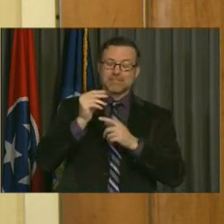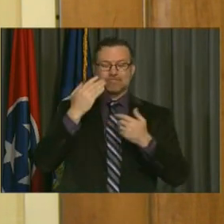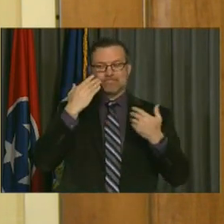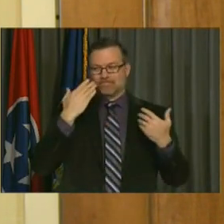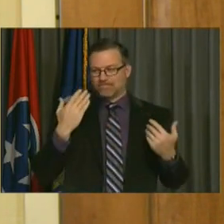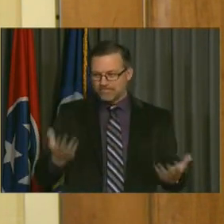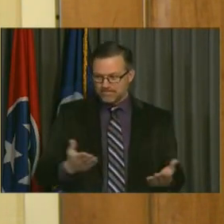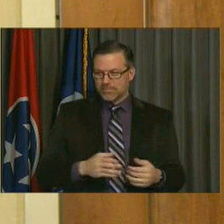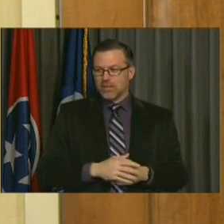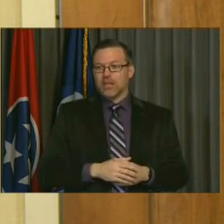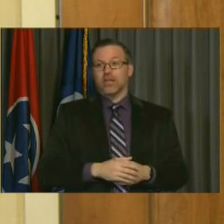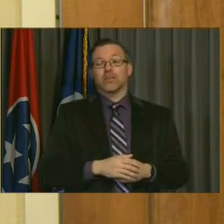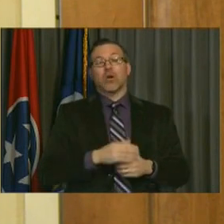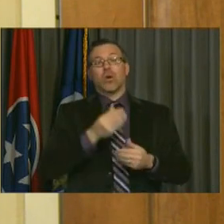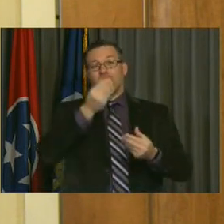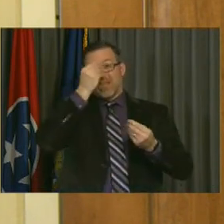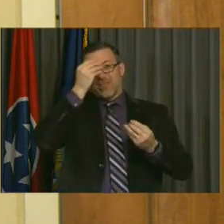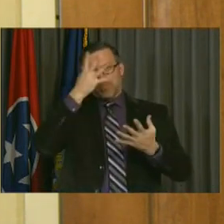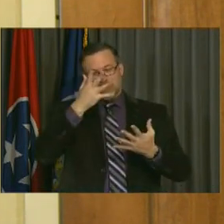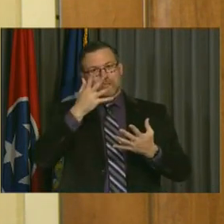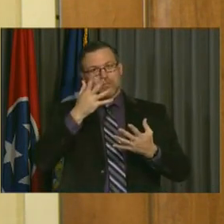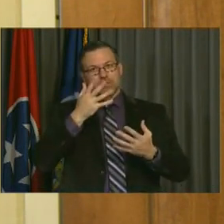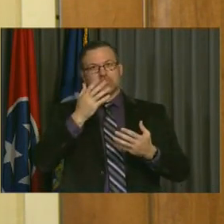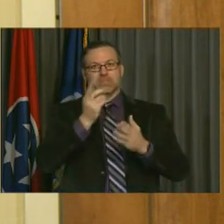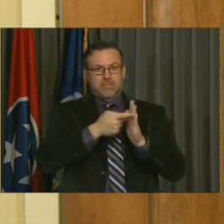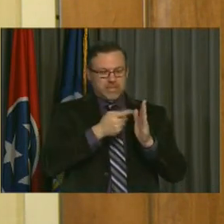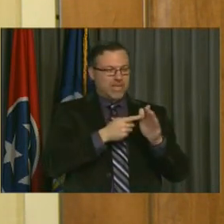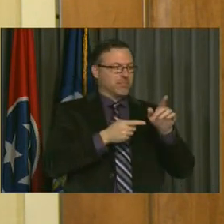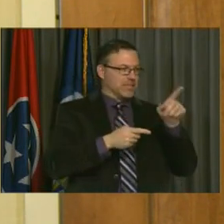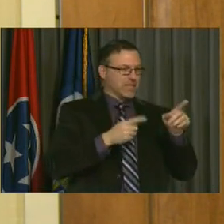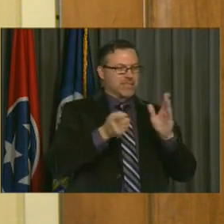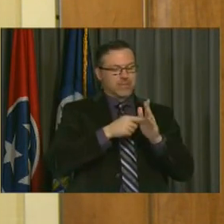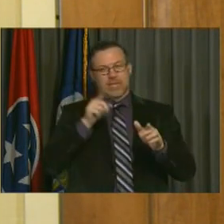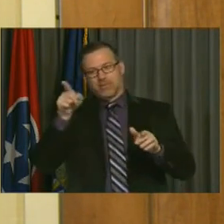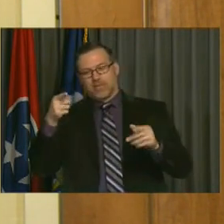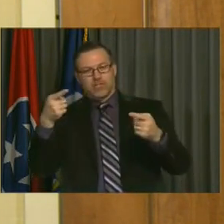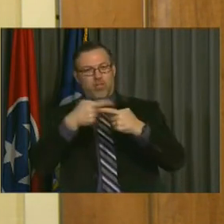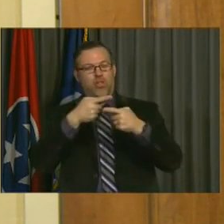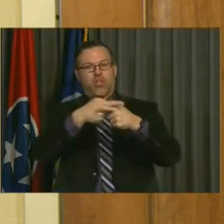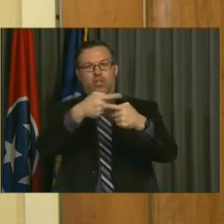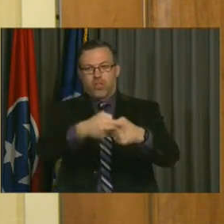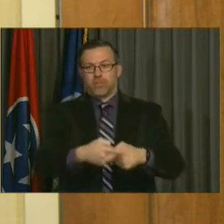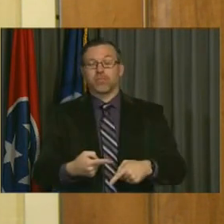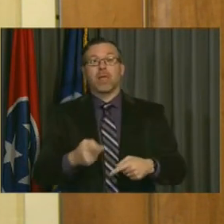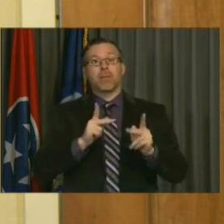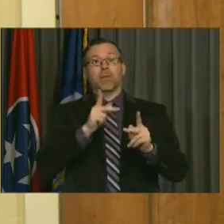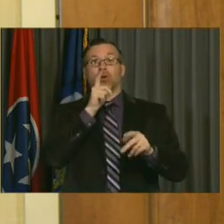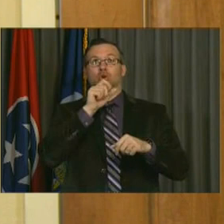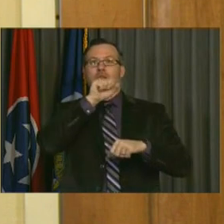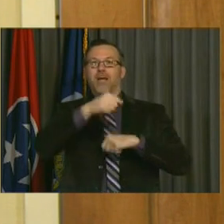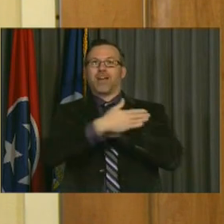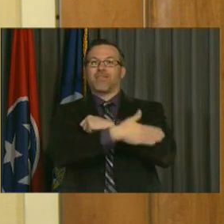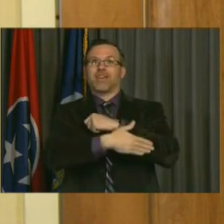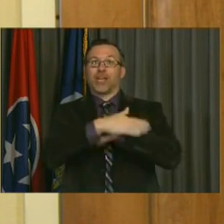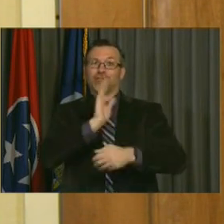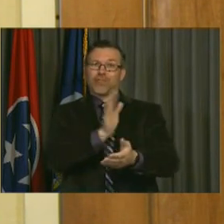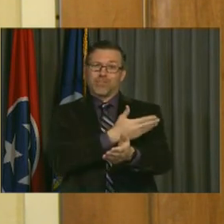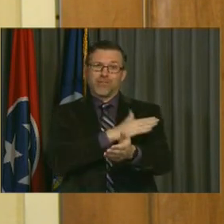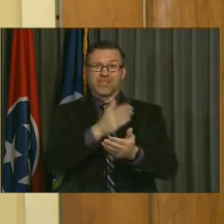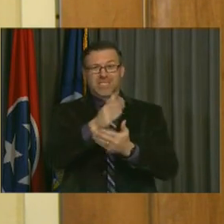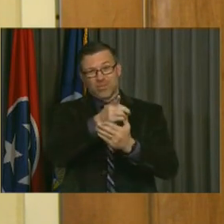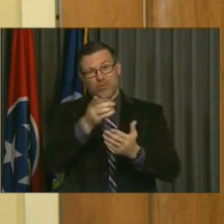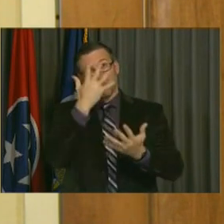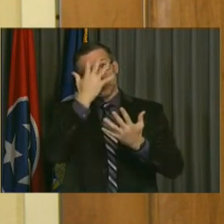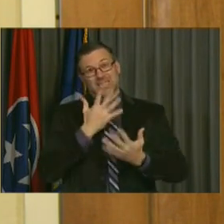be, you know, quite conflicting. So just in the last 48 hours or so, those that are country music fans would be saddened, I think, to